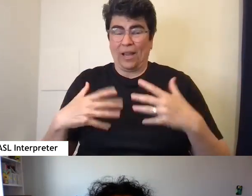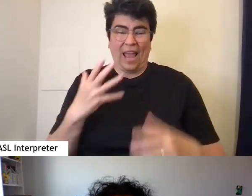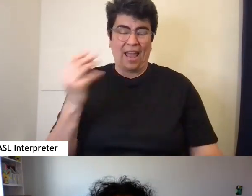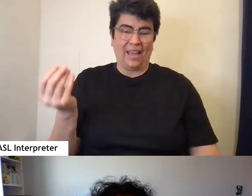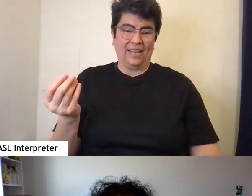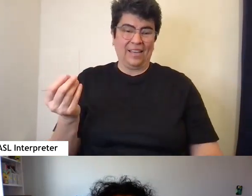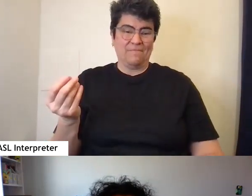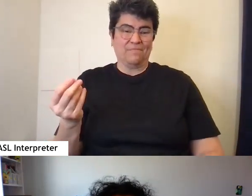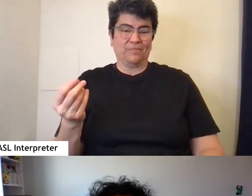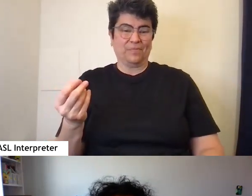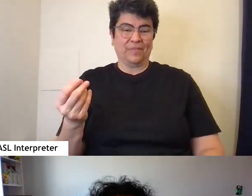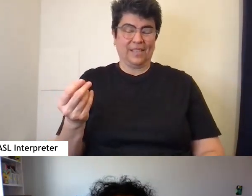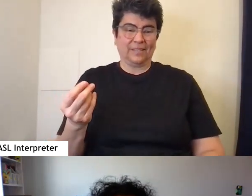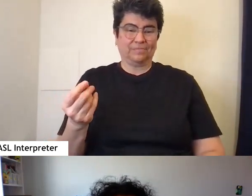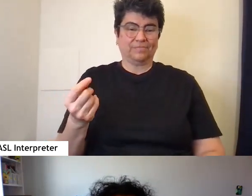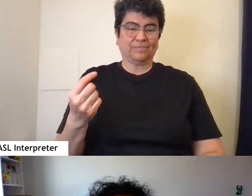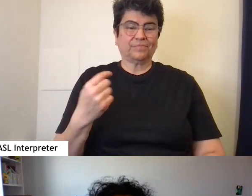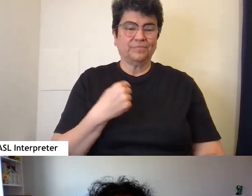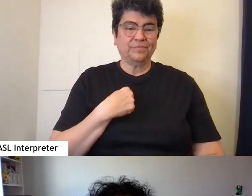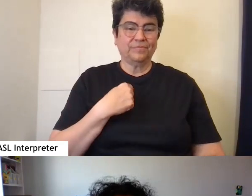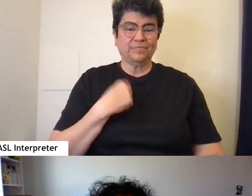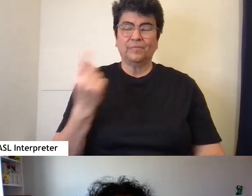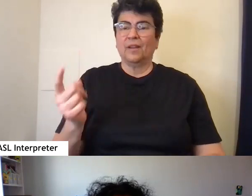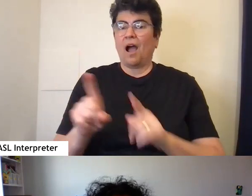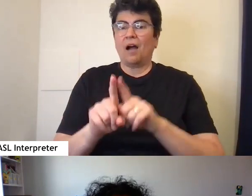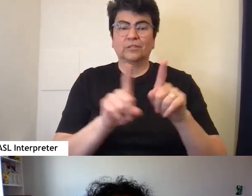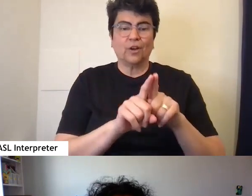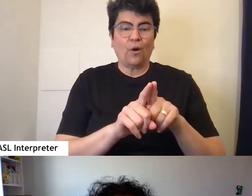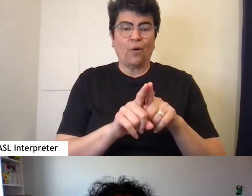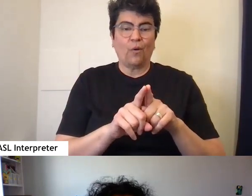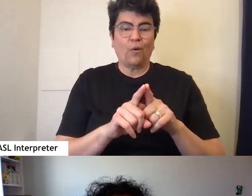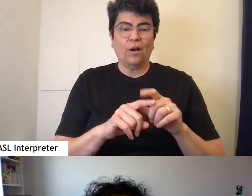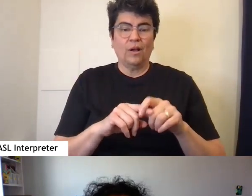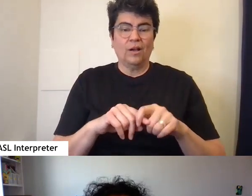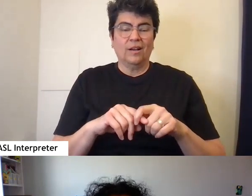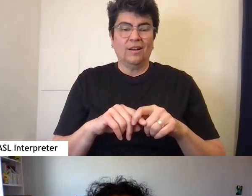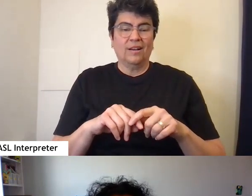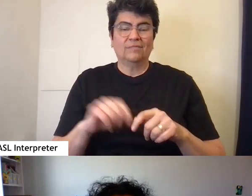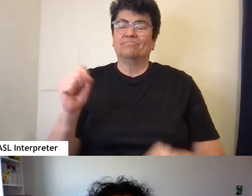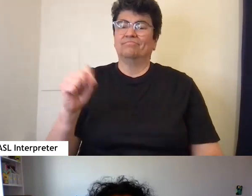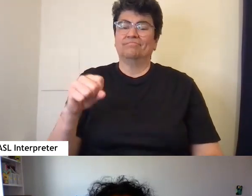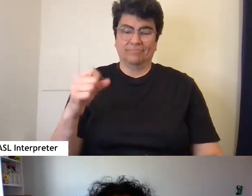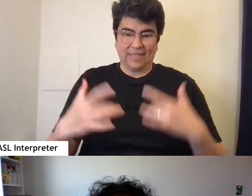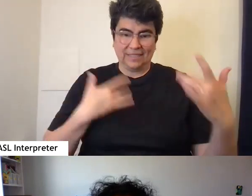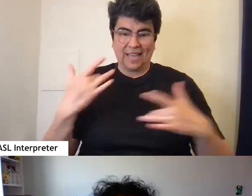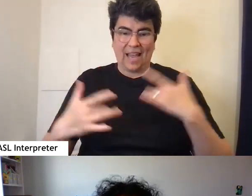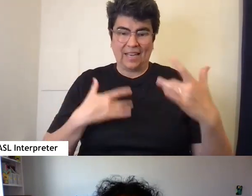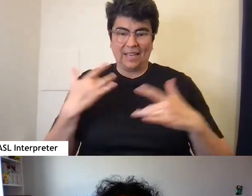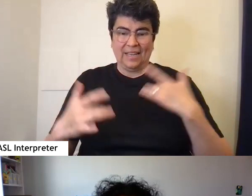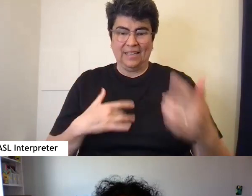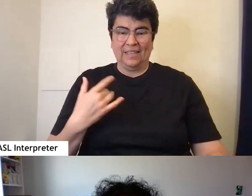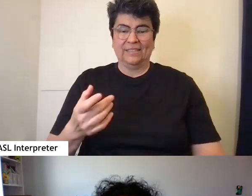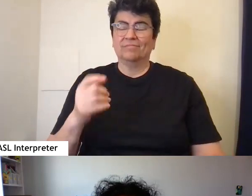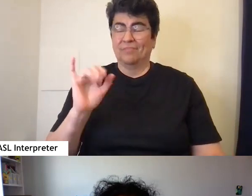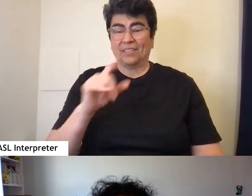I am also just yes excited I yes